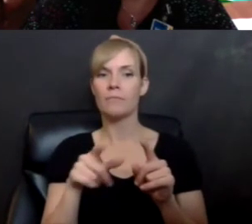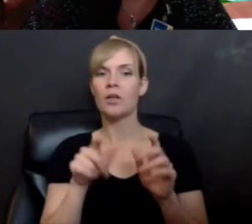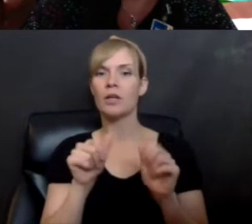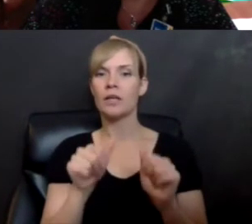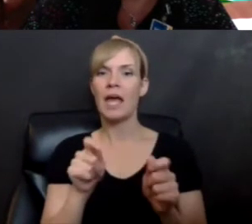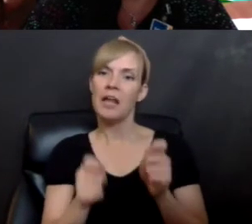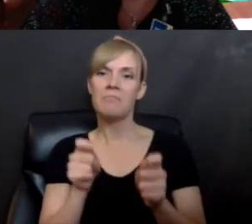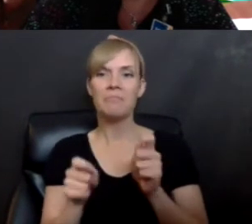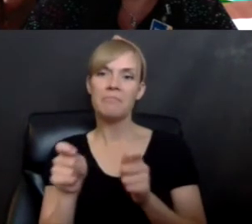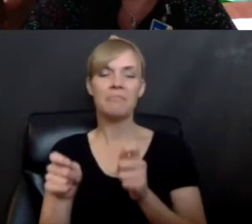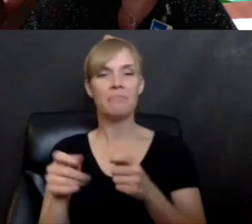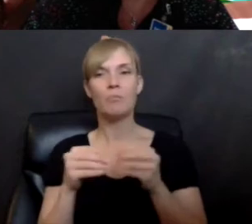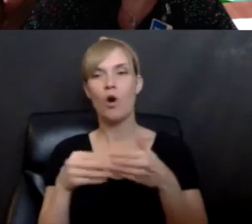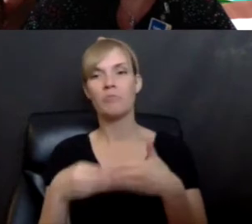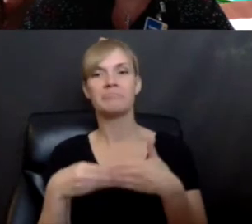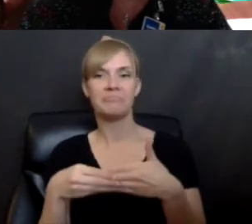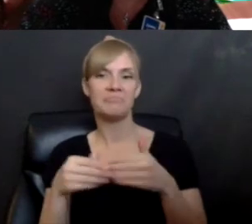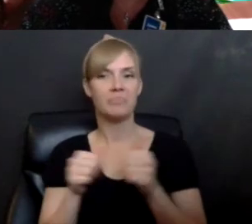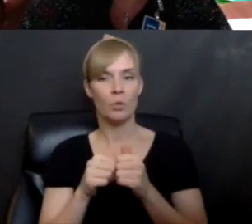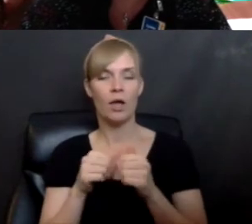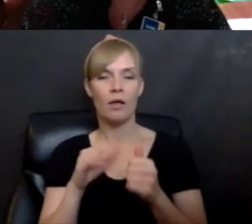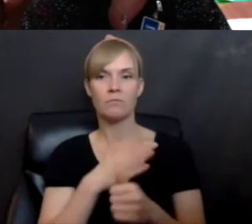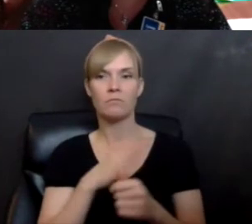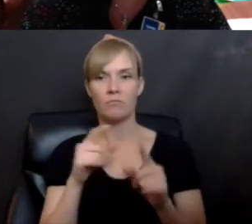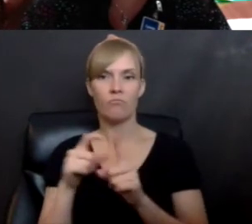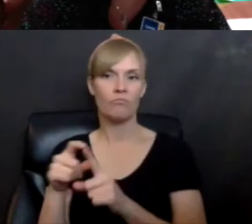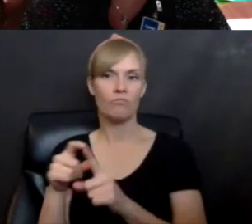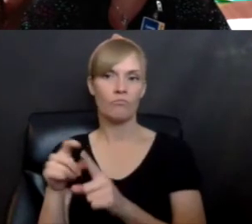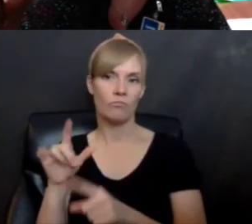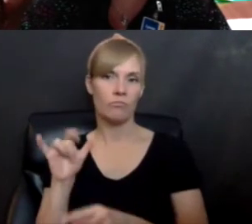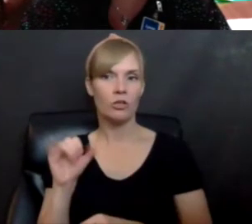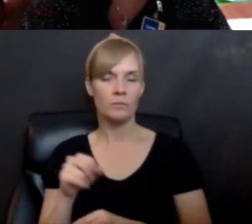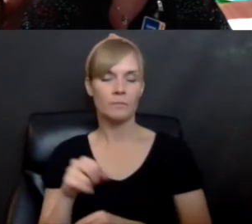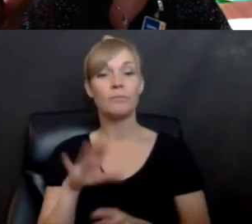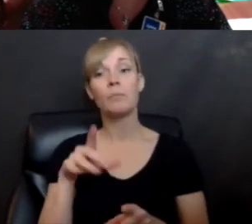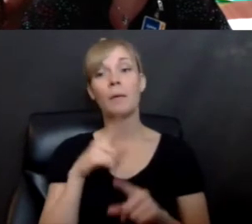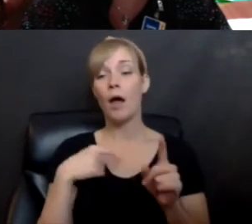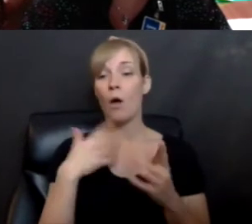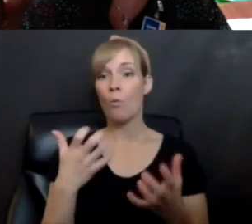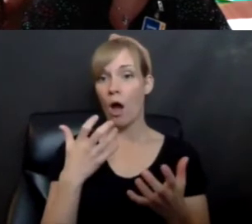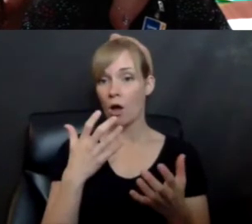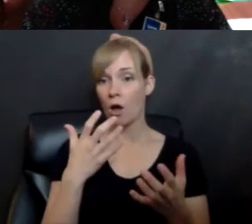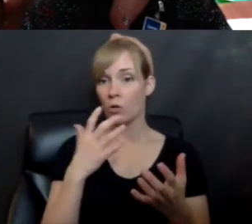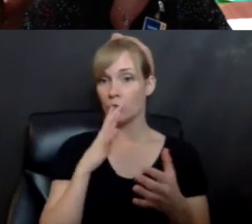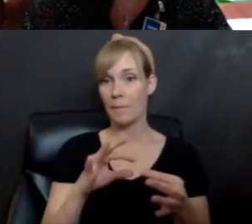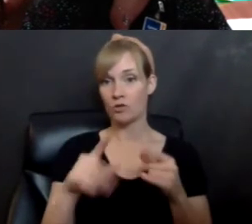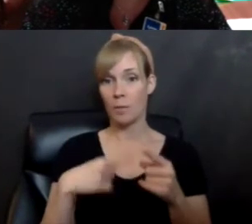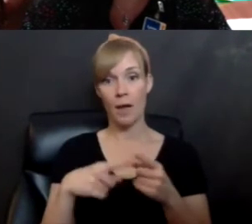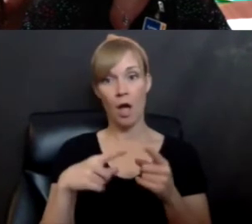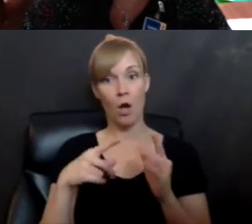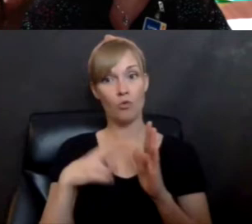with lyrics. I, I, I want to say this about reading too. Um, we musicians